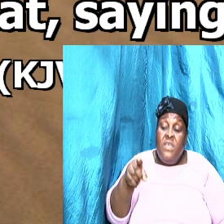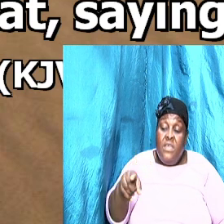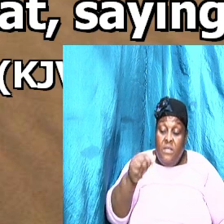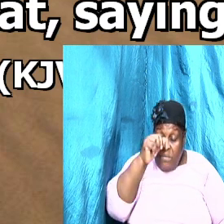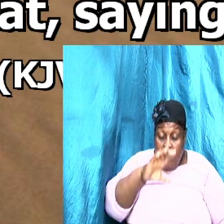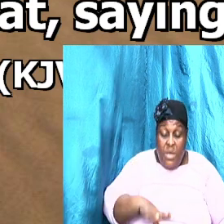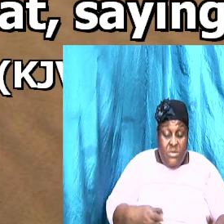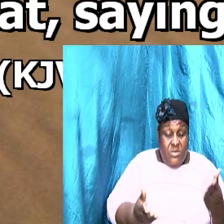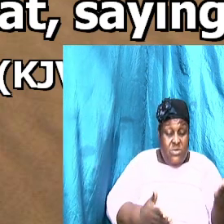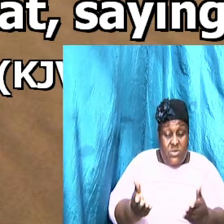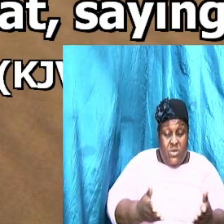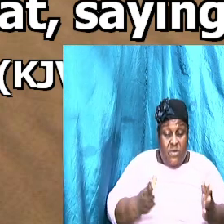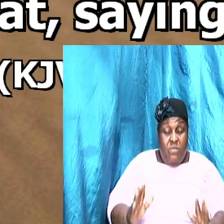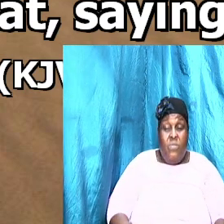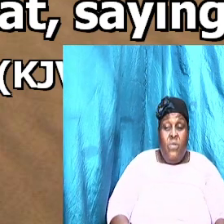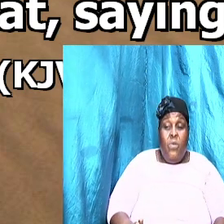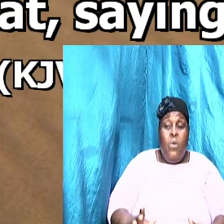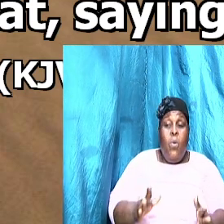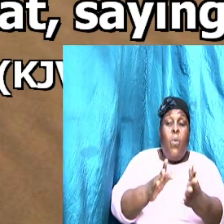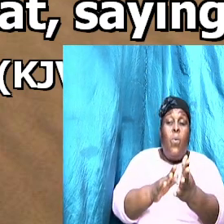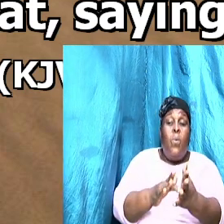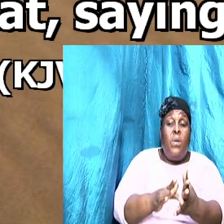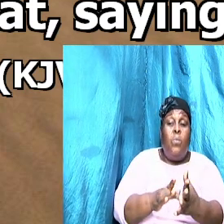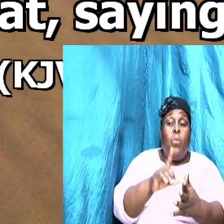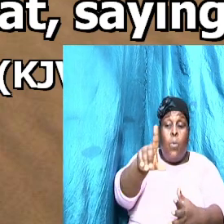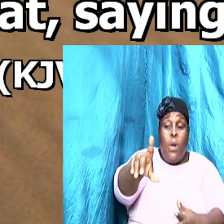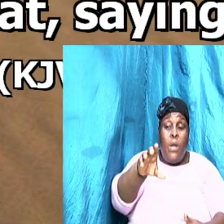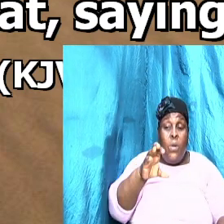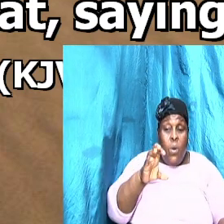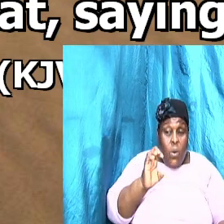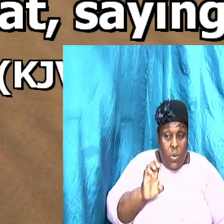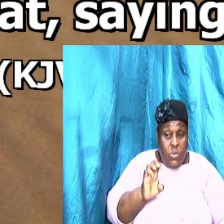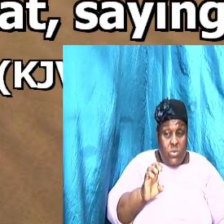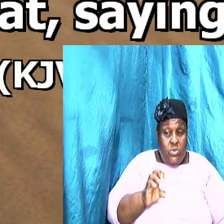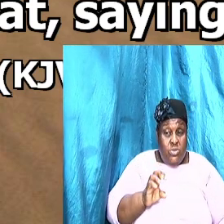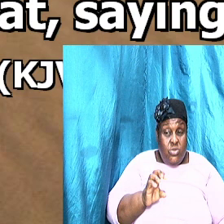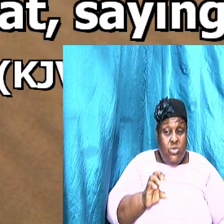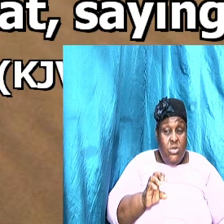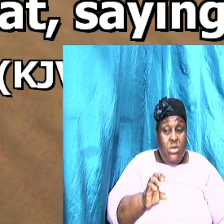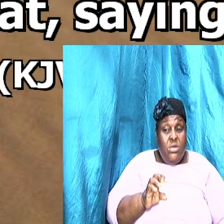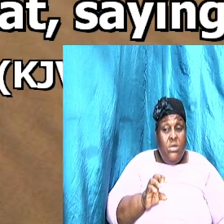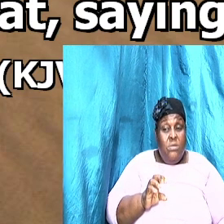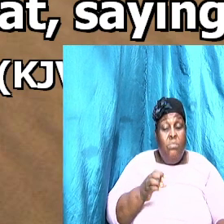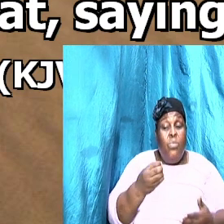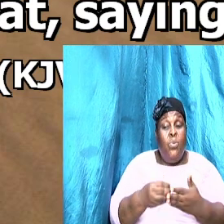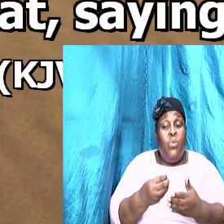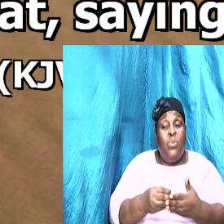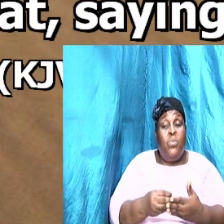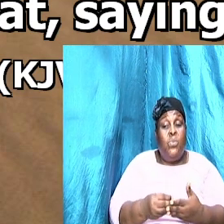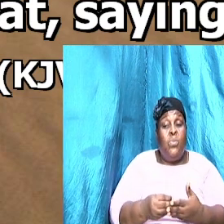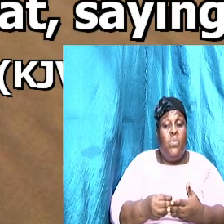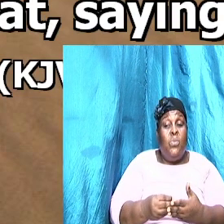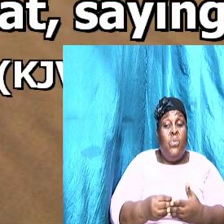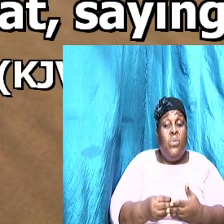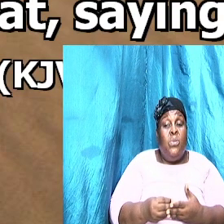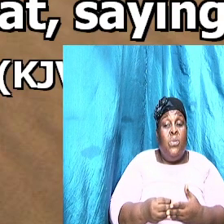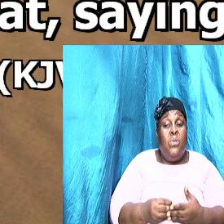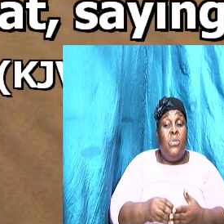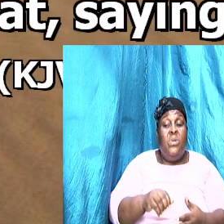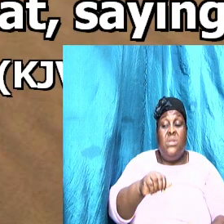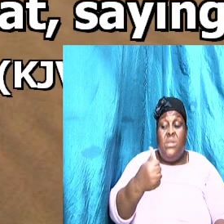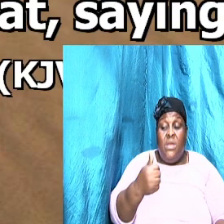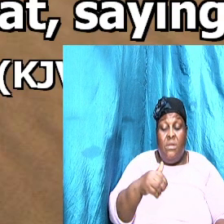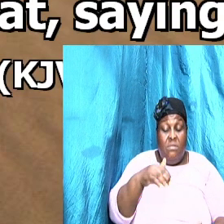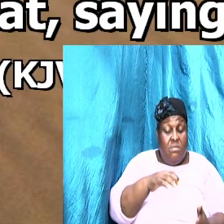a hundred pence. You realize how much he owed the Lord? Ten thousand talents.